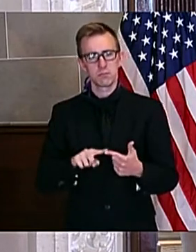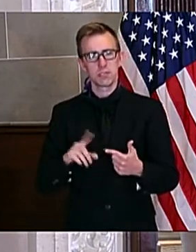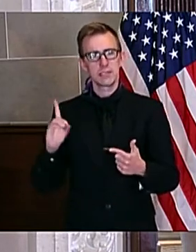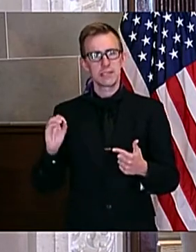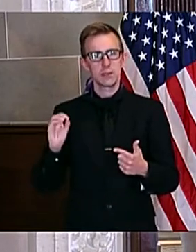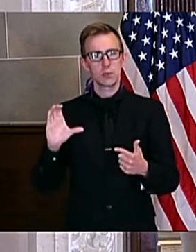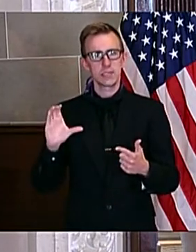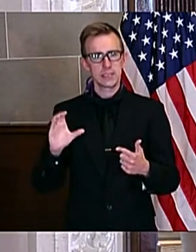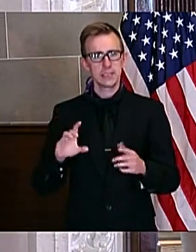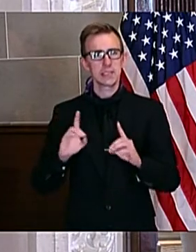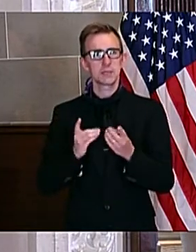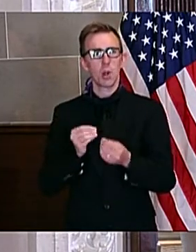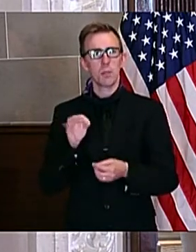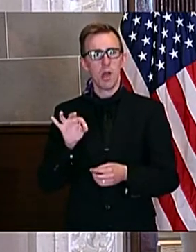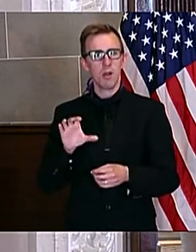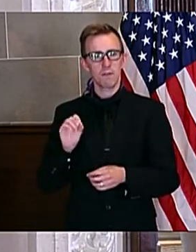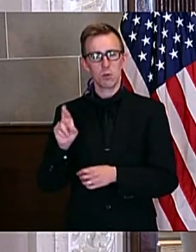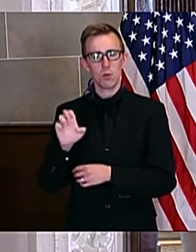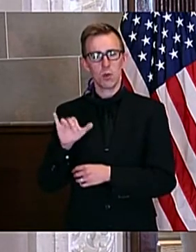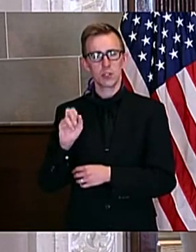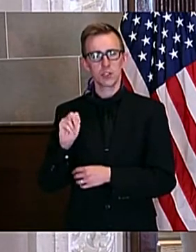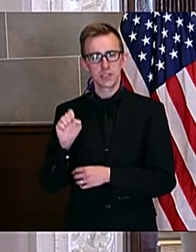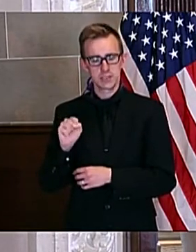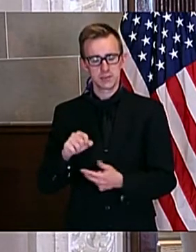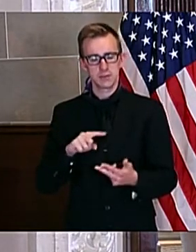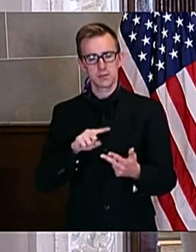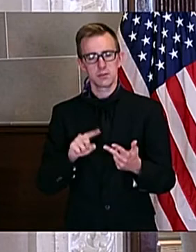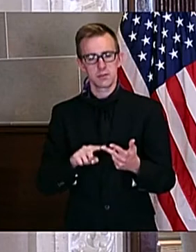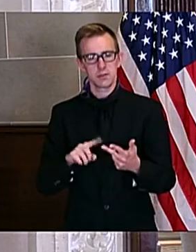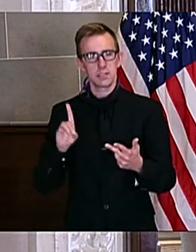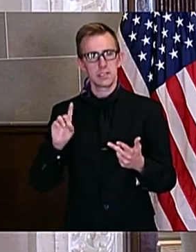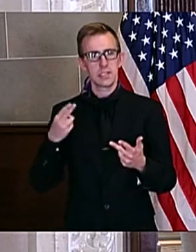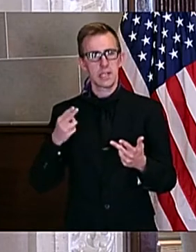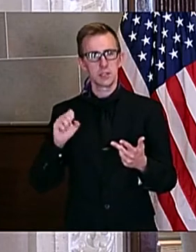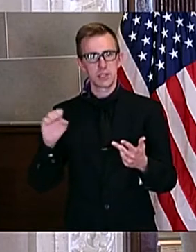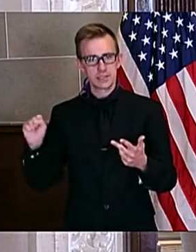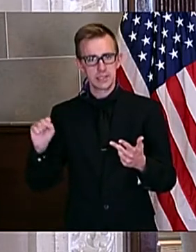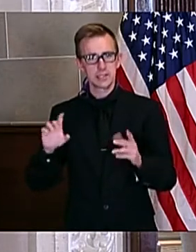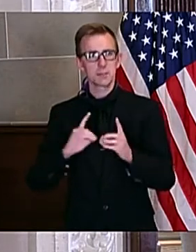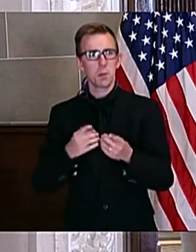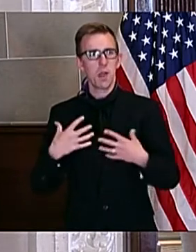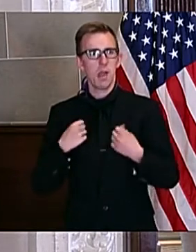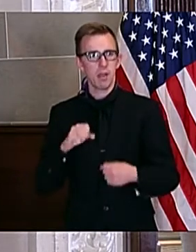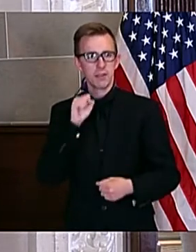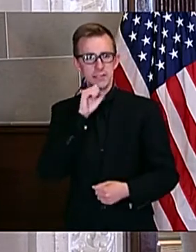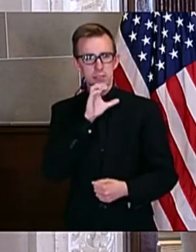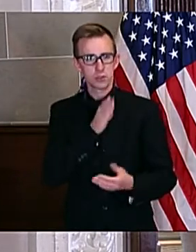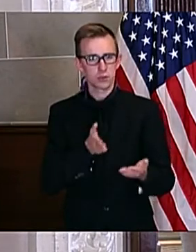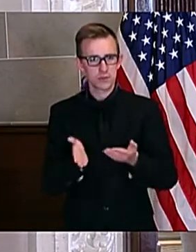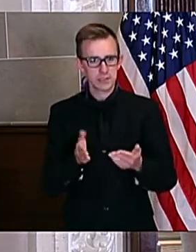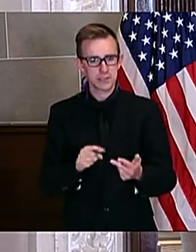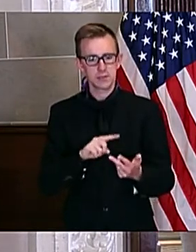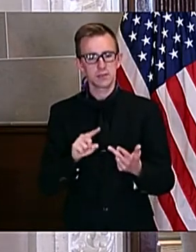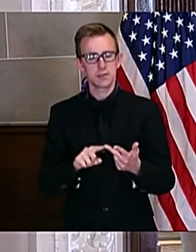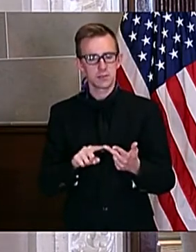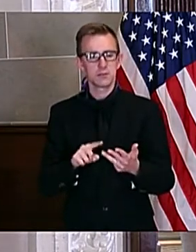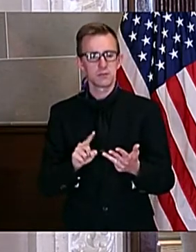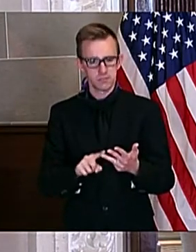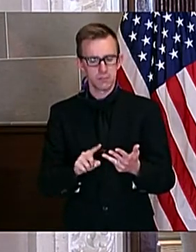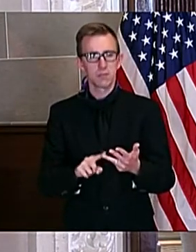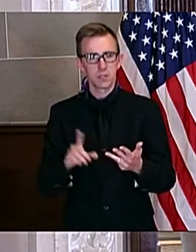Corrections, the Department of Health and Senior Services, the Department of Social Services,